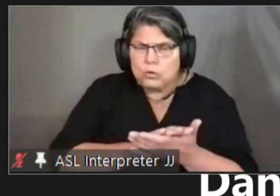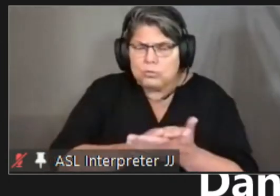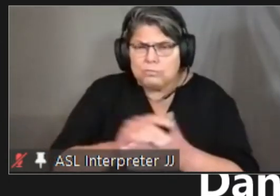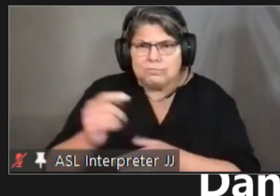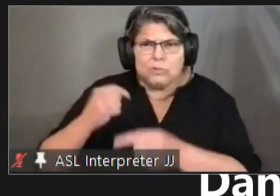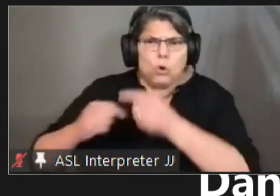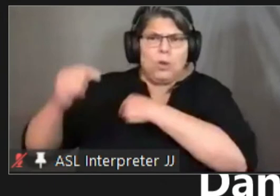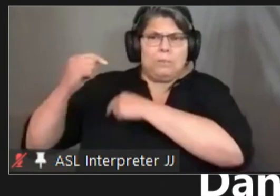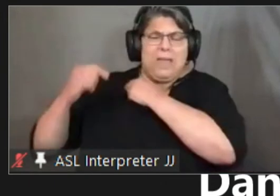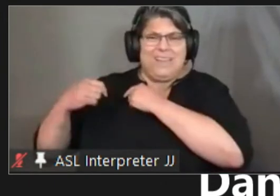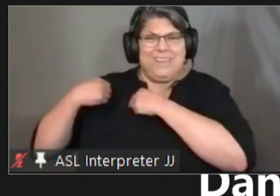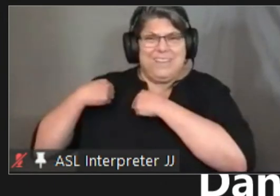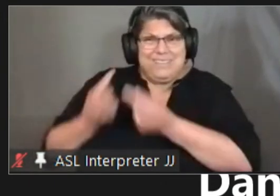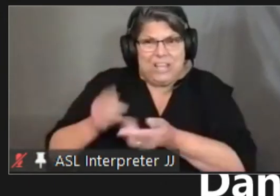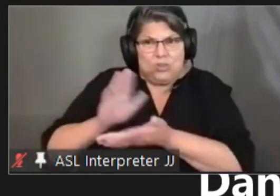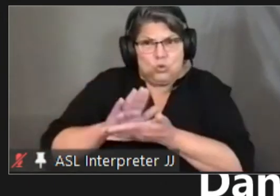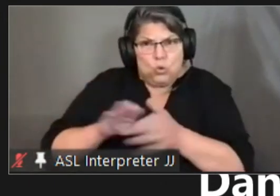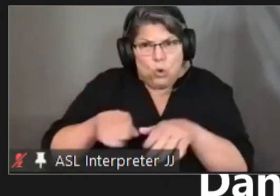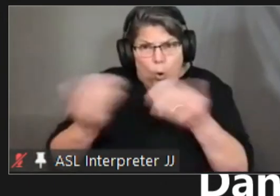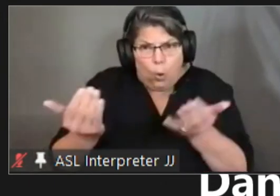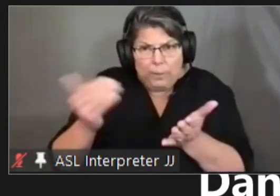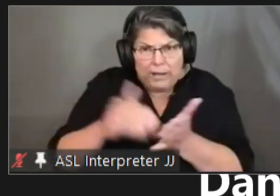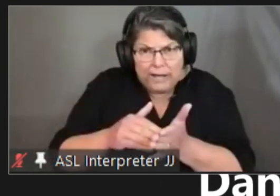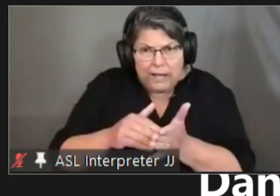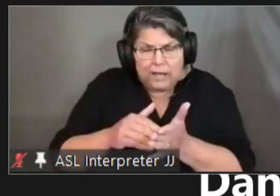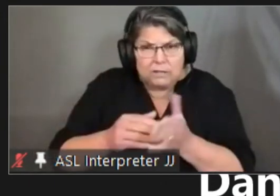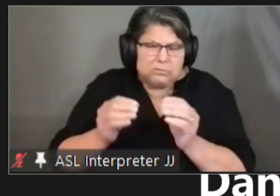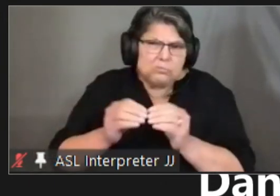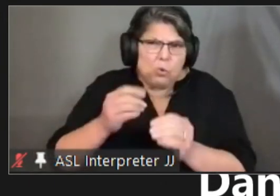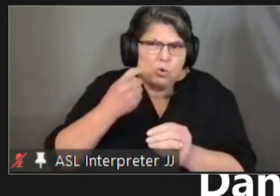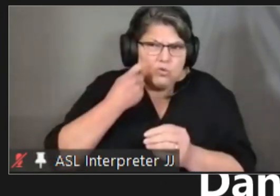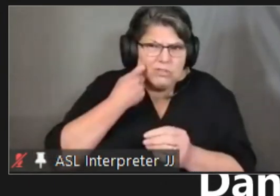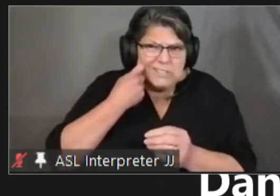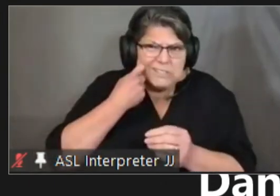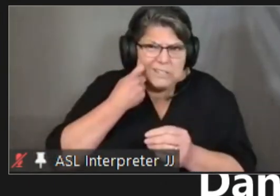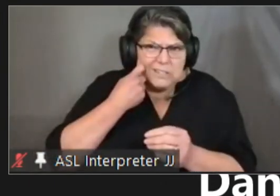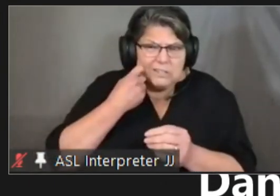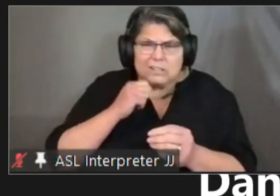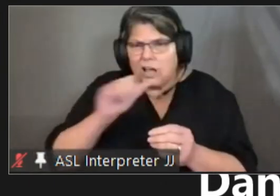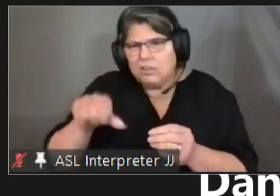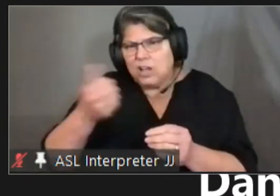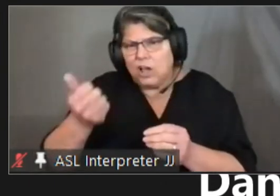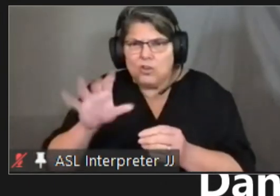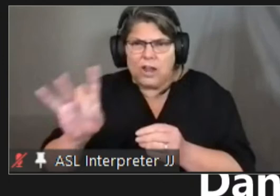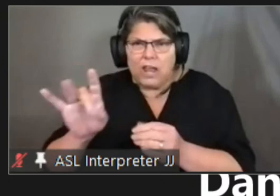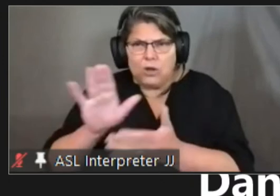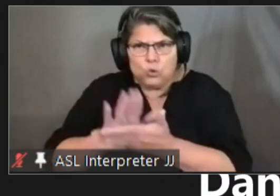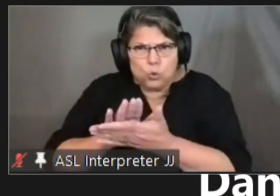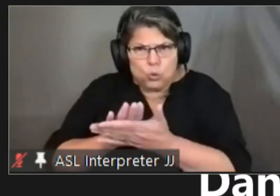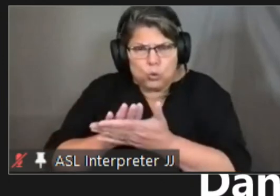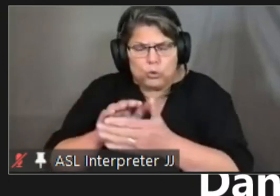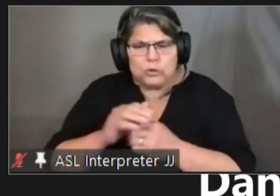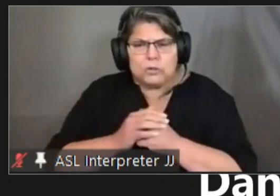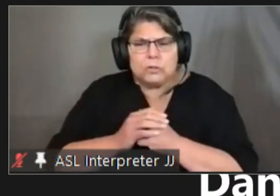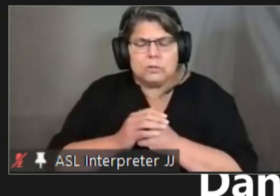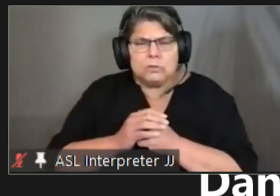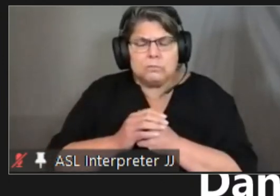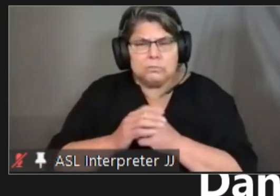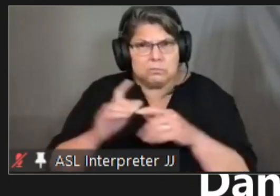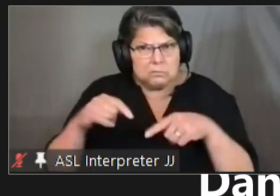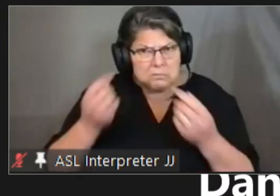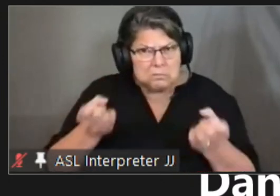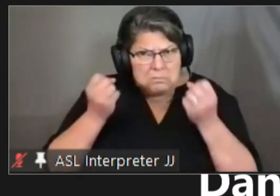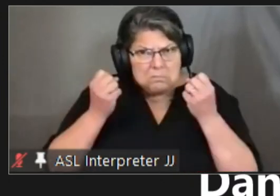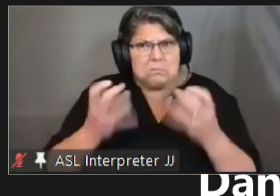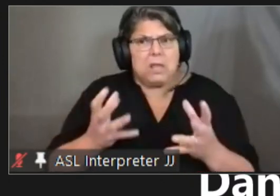reopened school if you will um more recent not the other eight schools has there been you know a lot of